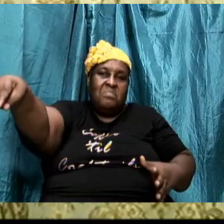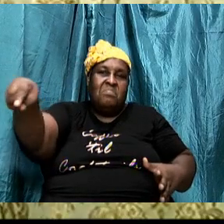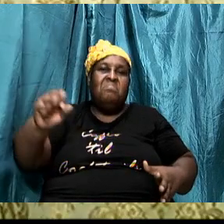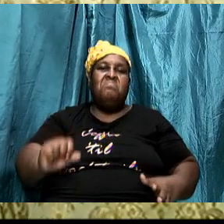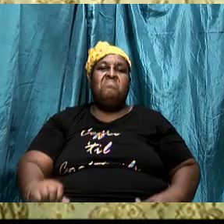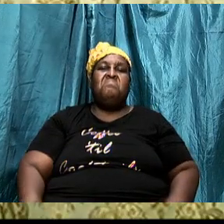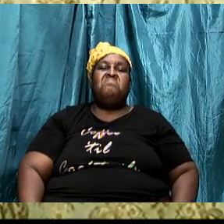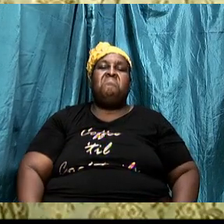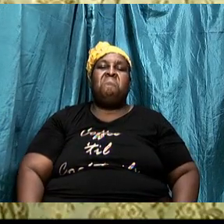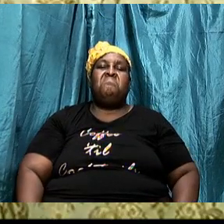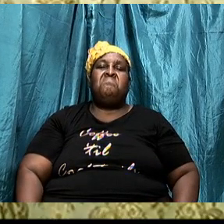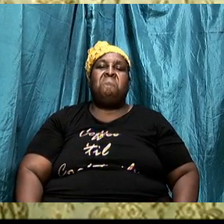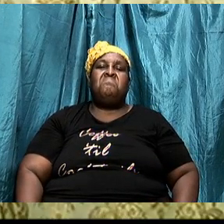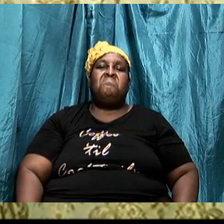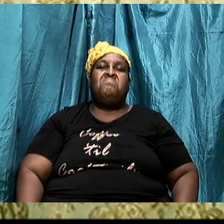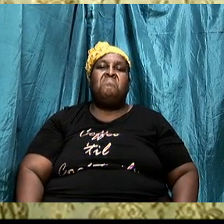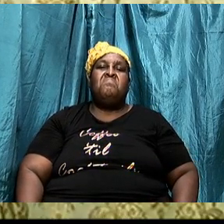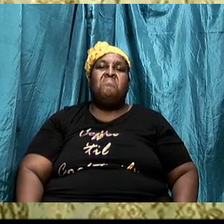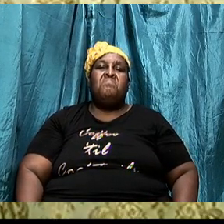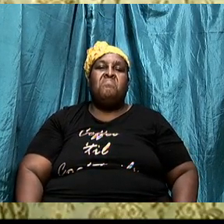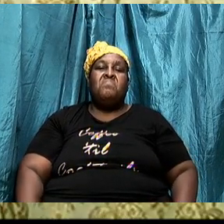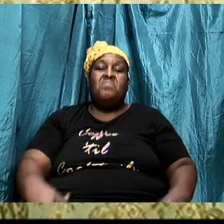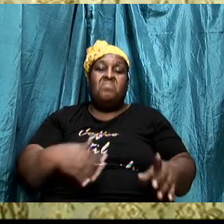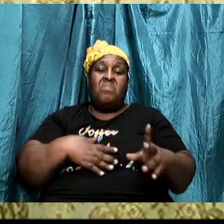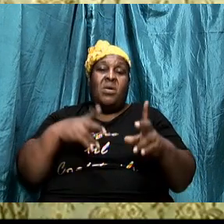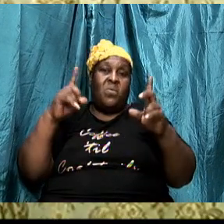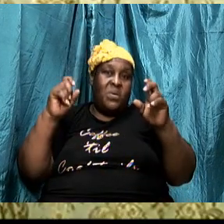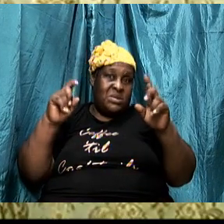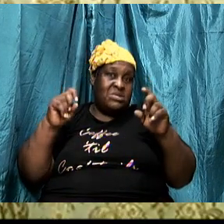my question therefore then tonight